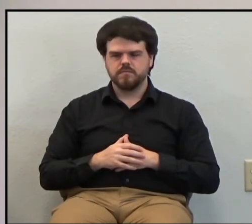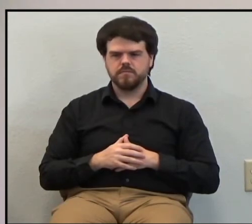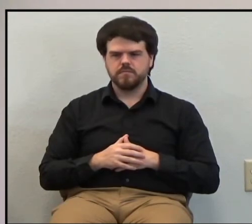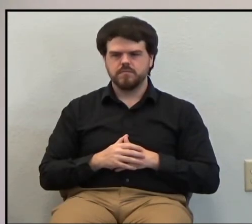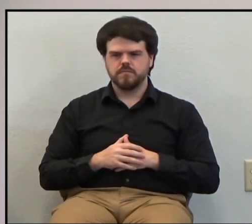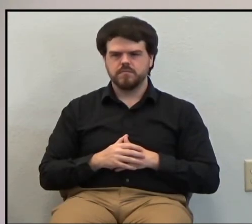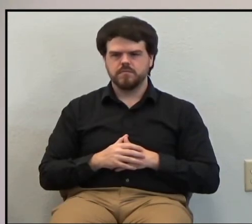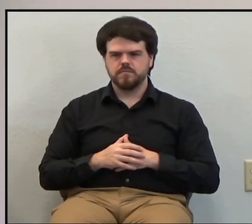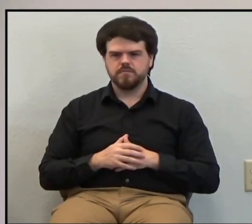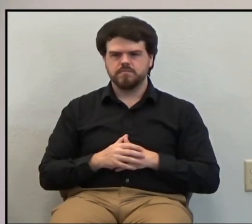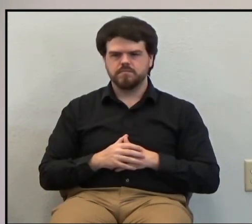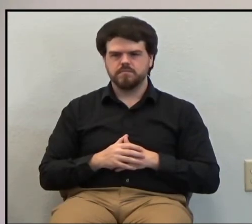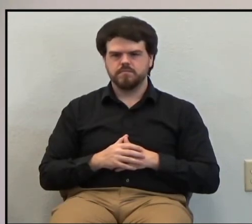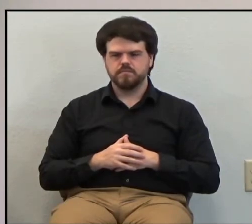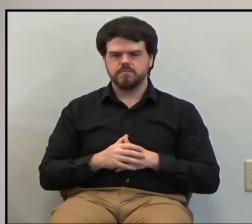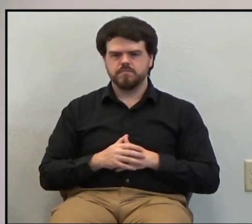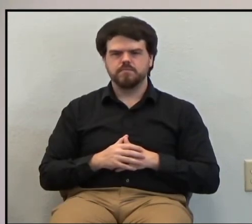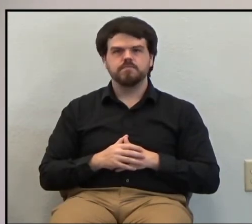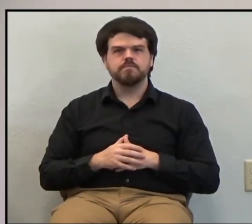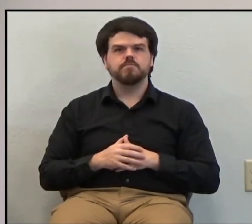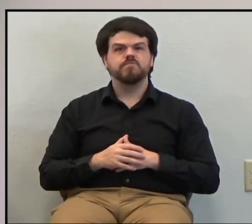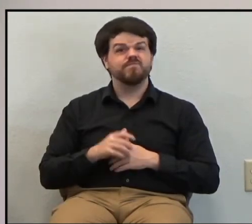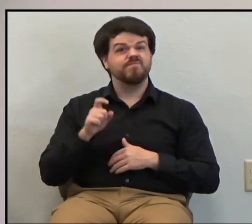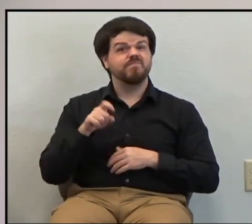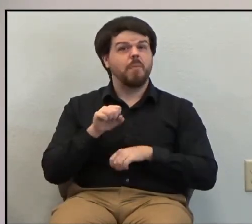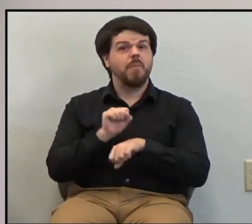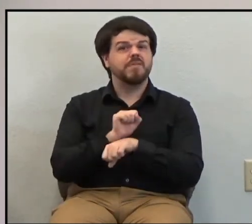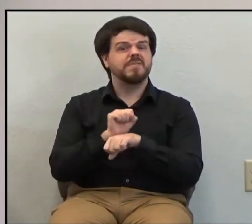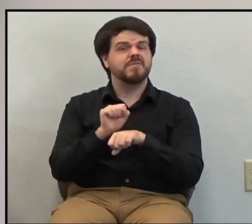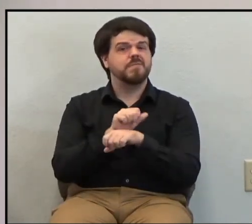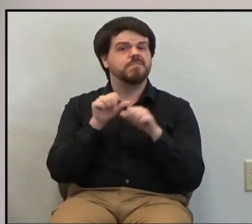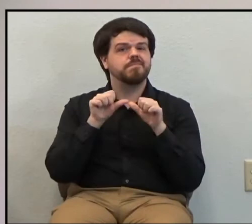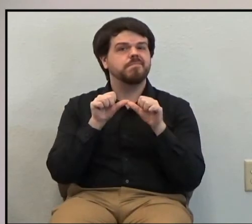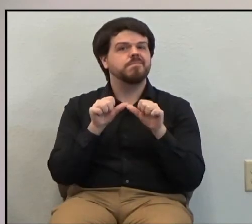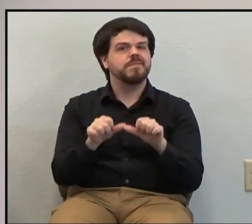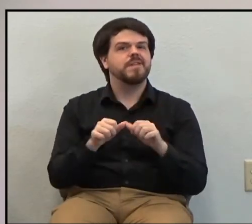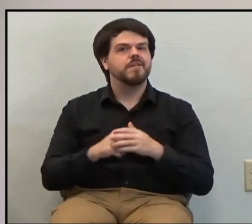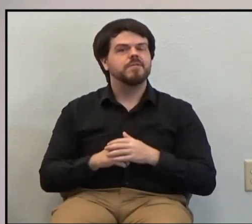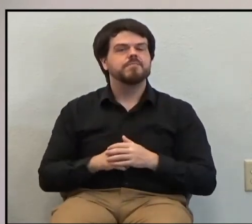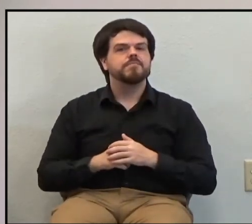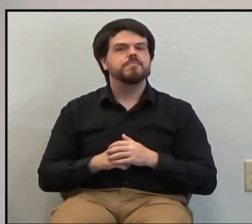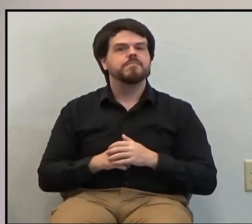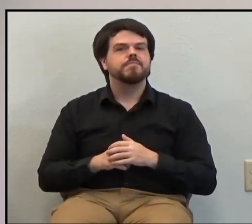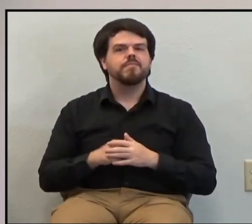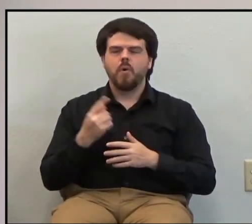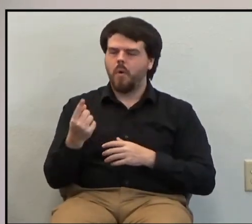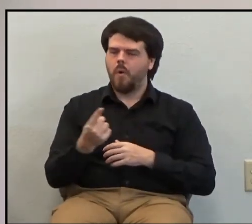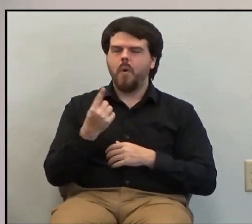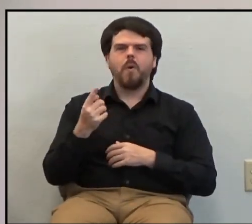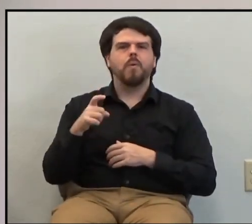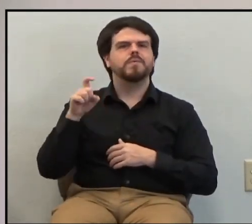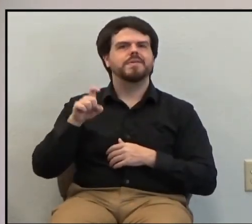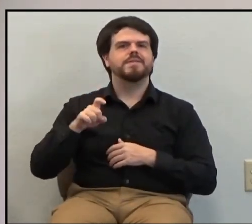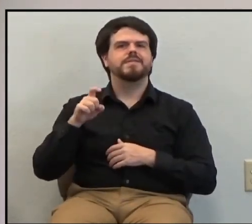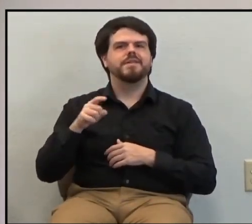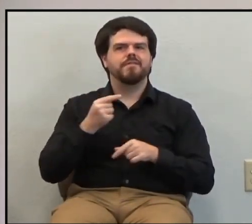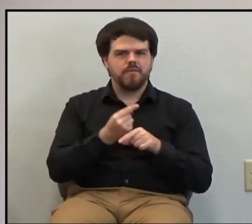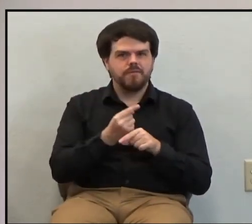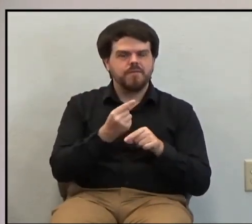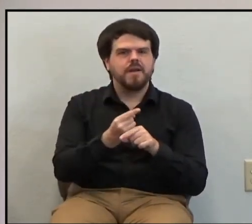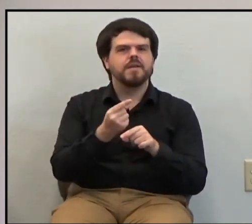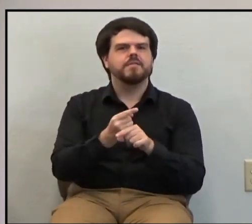The work must continue until the end of the world. There's always a need for a faithful, available, teachable man.